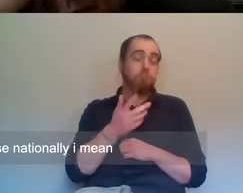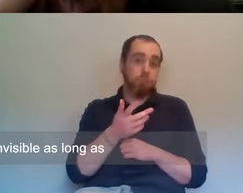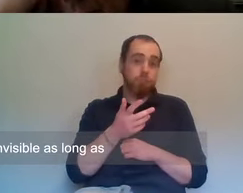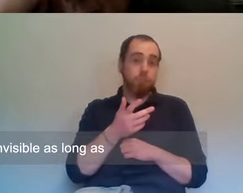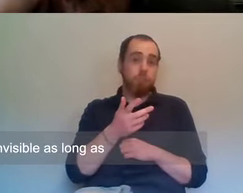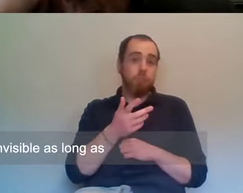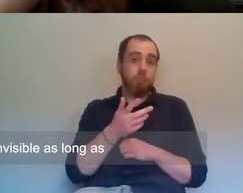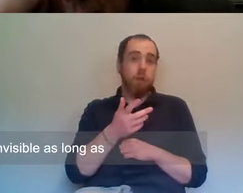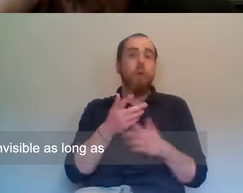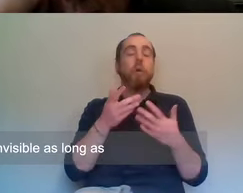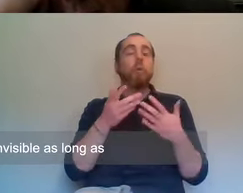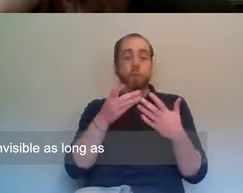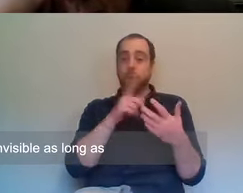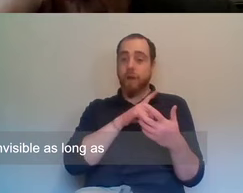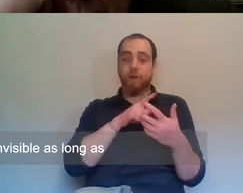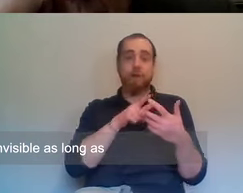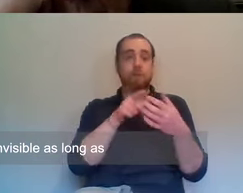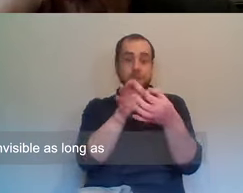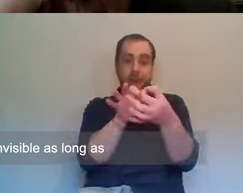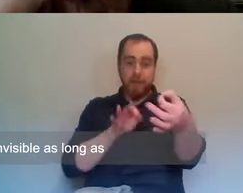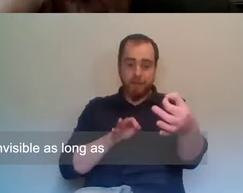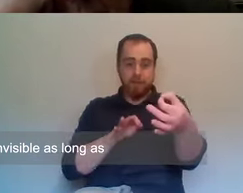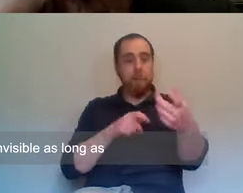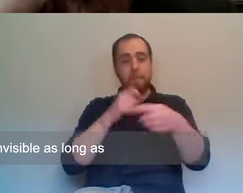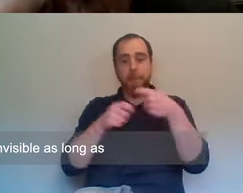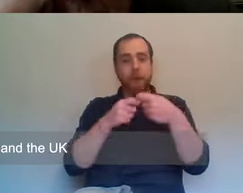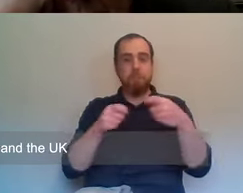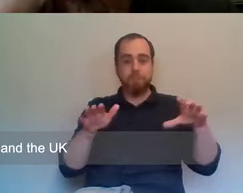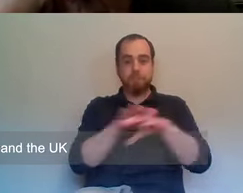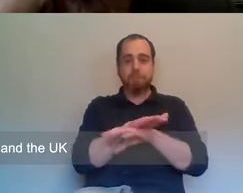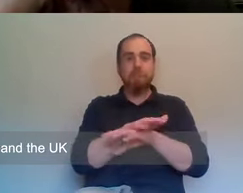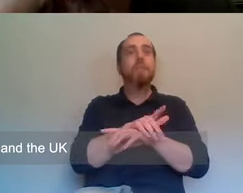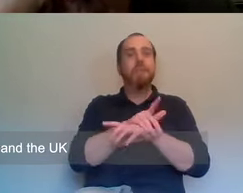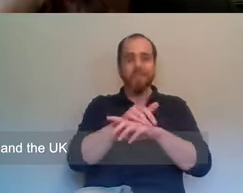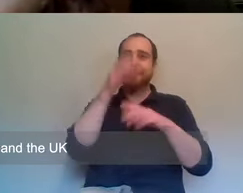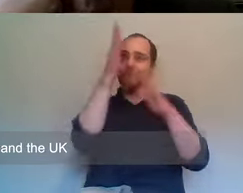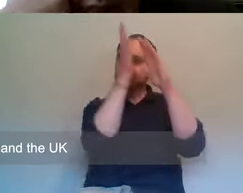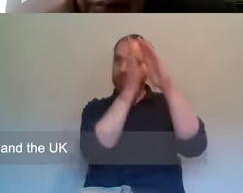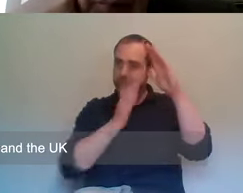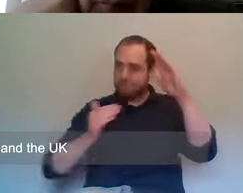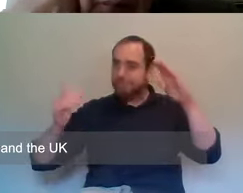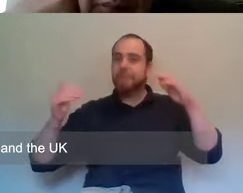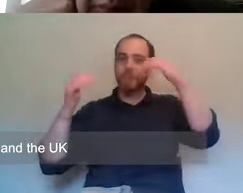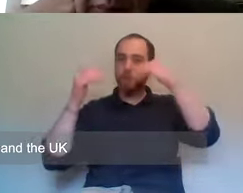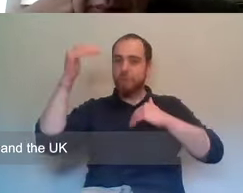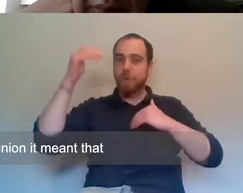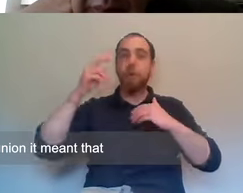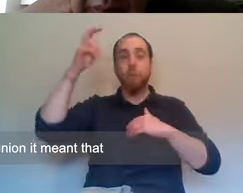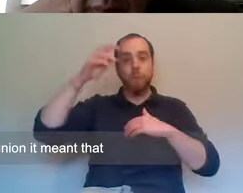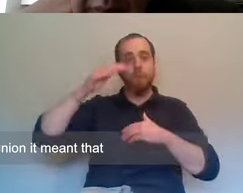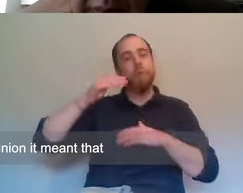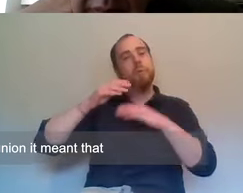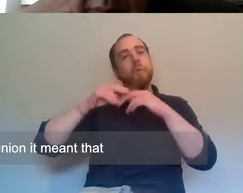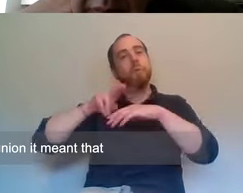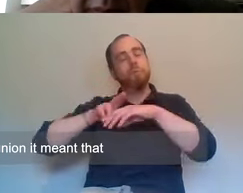was made invisible. As long as Northern Ireland and the UK were in the European